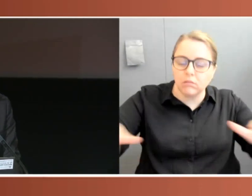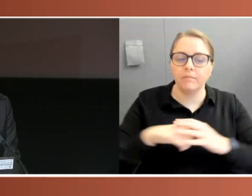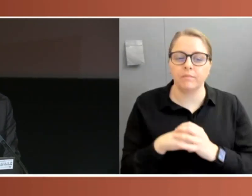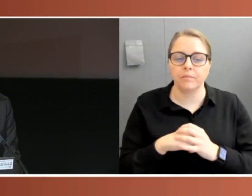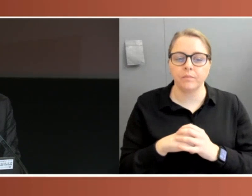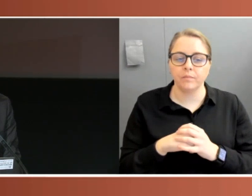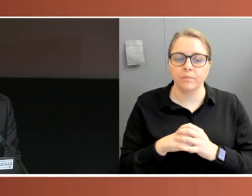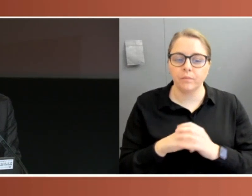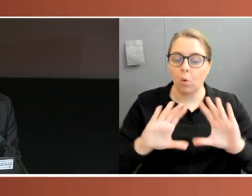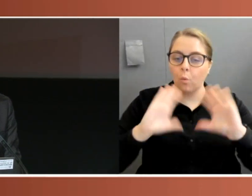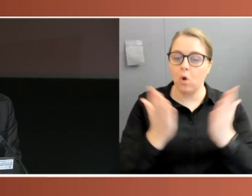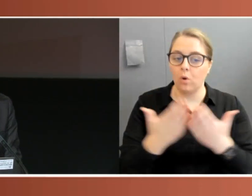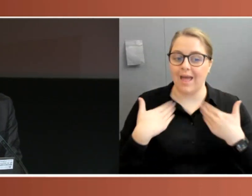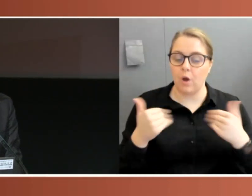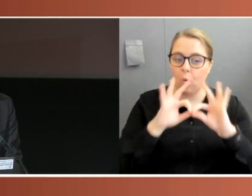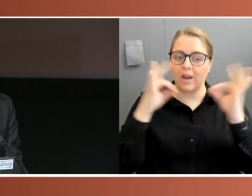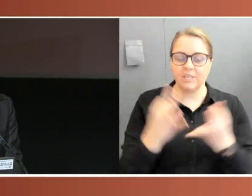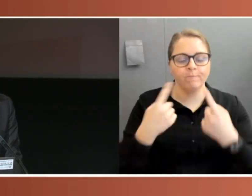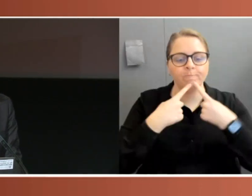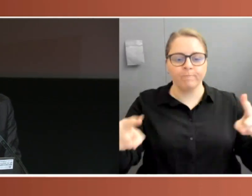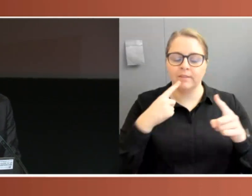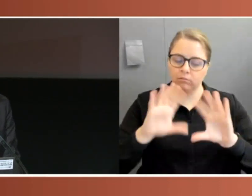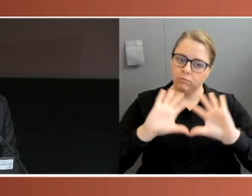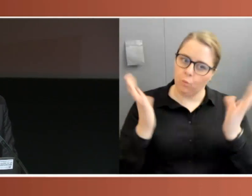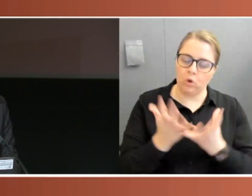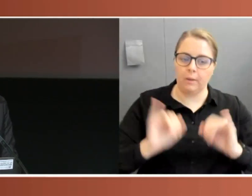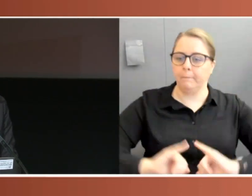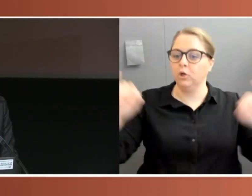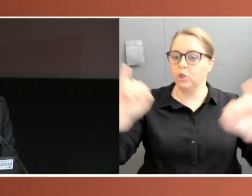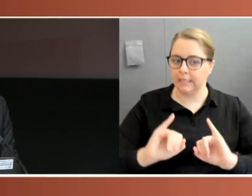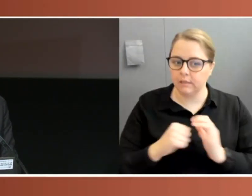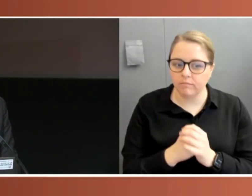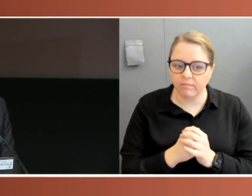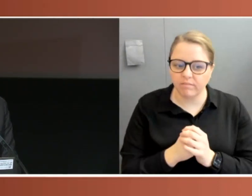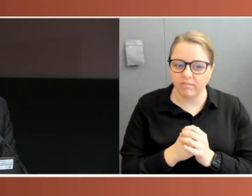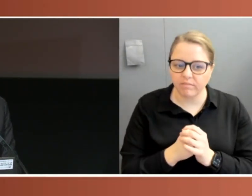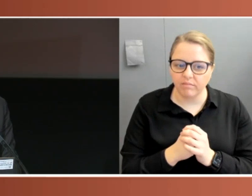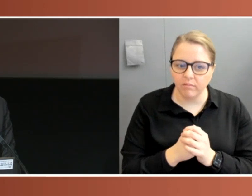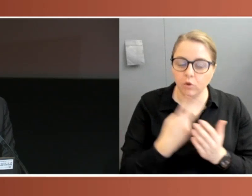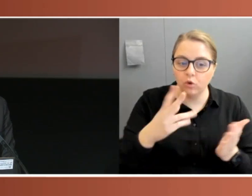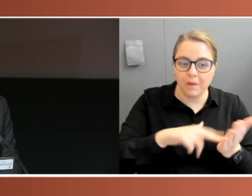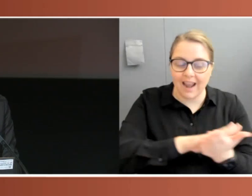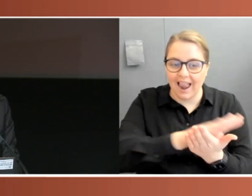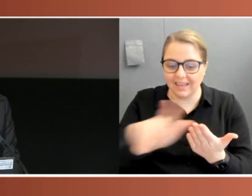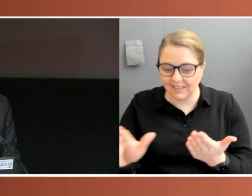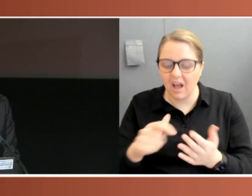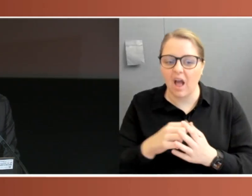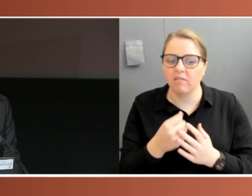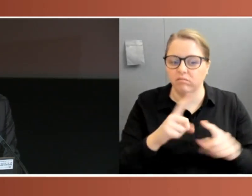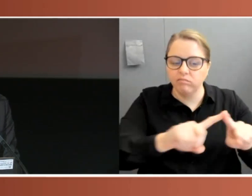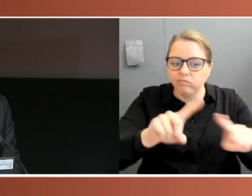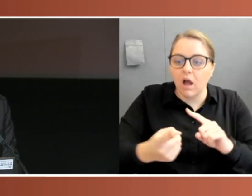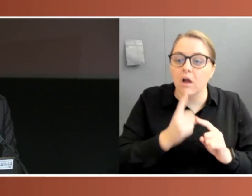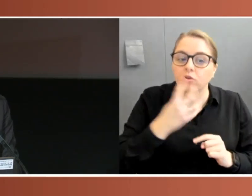a global emergency. Two months later, there were 118,000 cases across 114 countries.